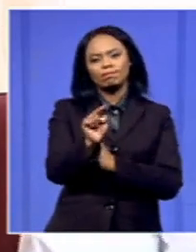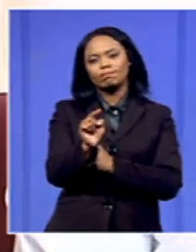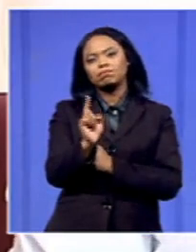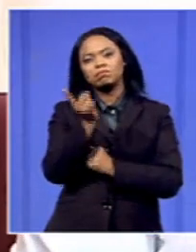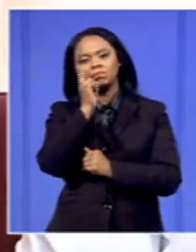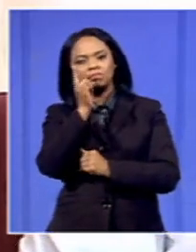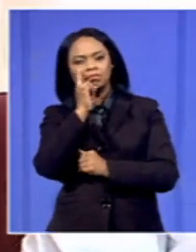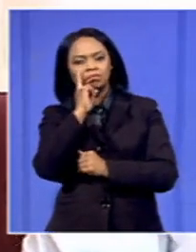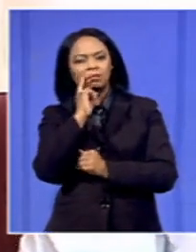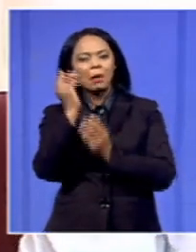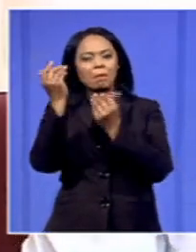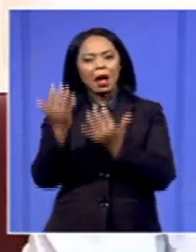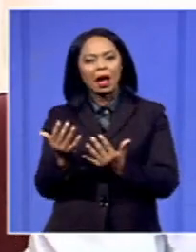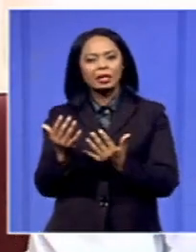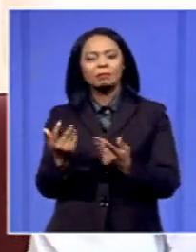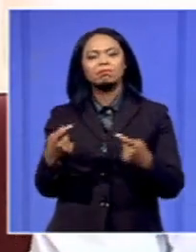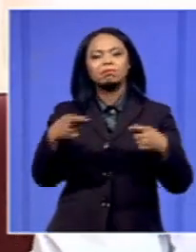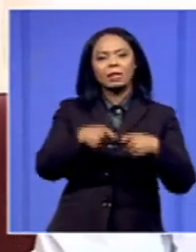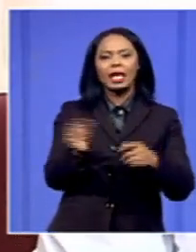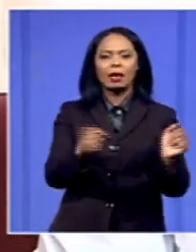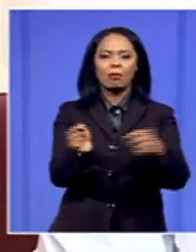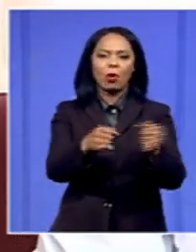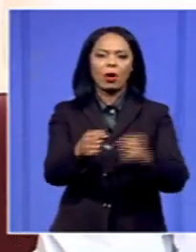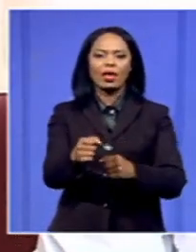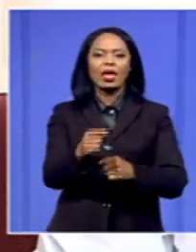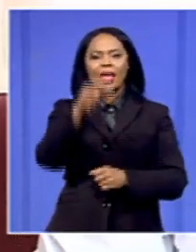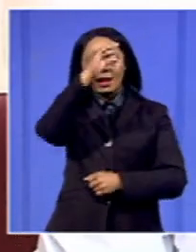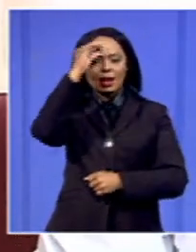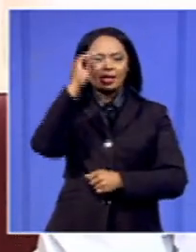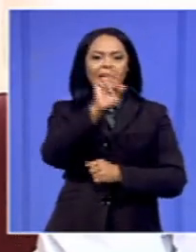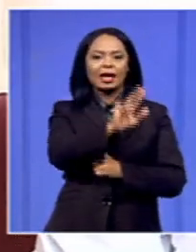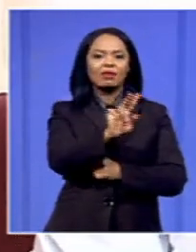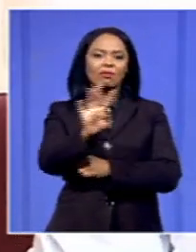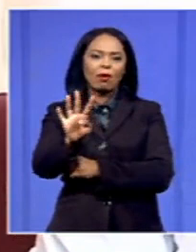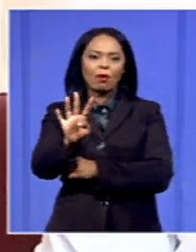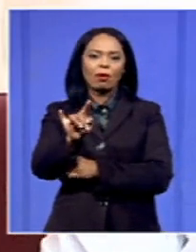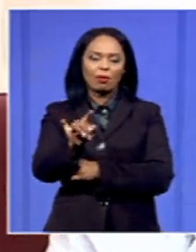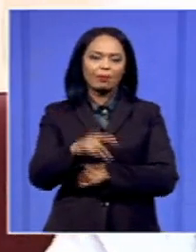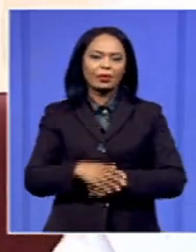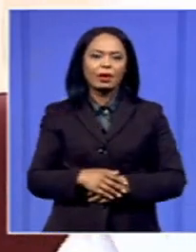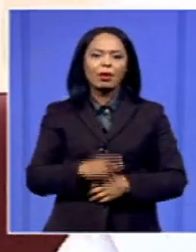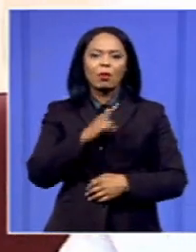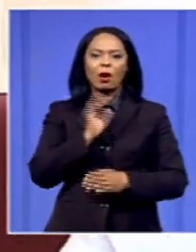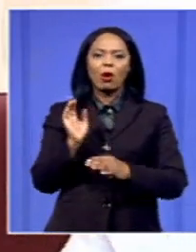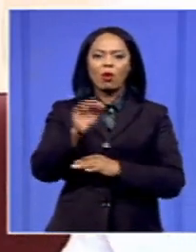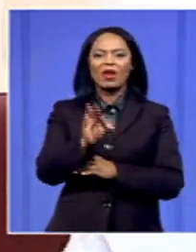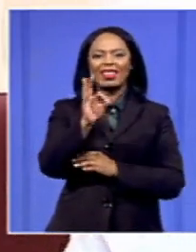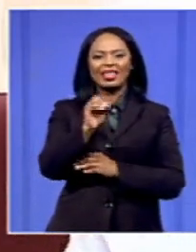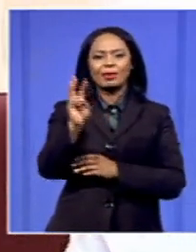be utilized to employ the 84 professional nurses, which is there, which was just over $30 million.